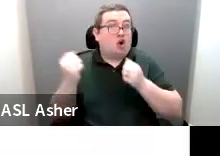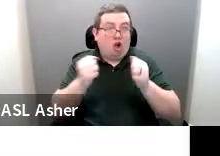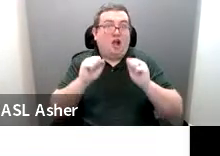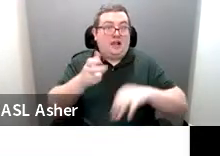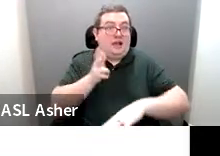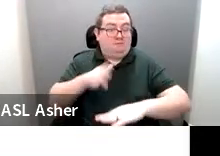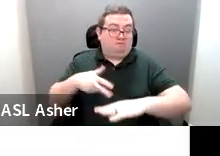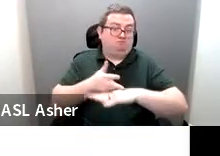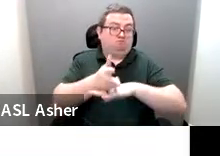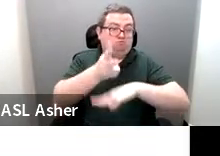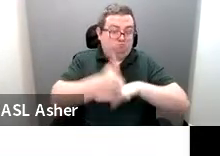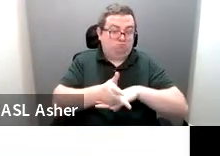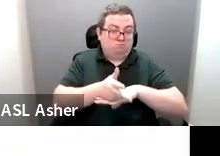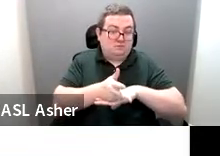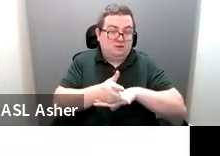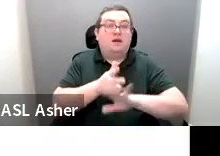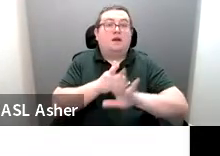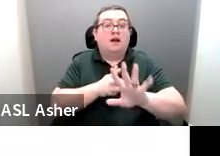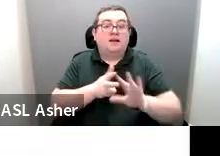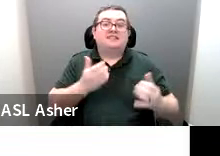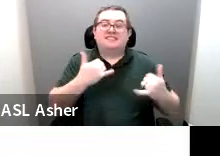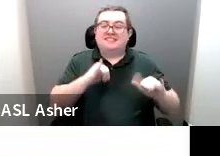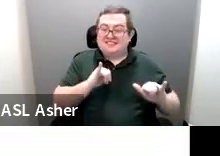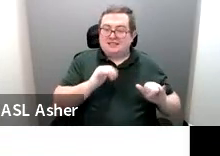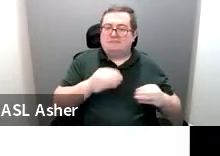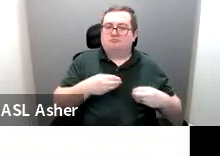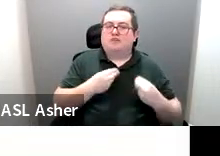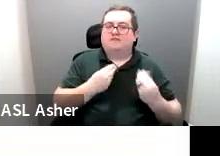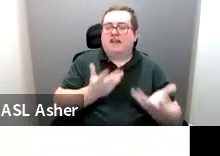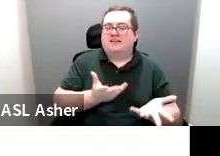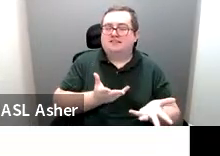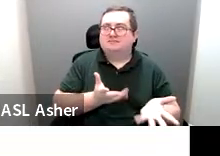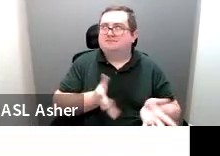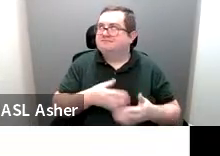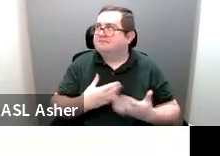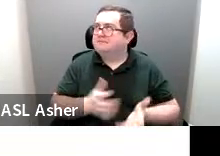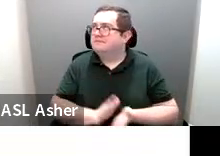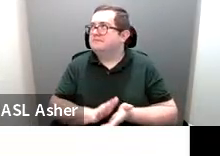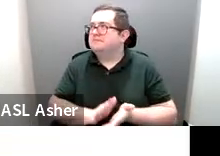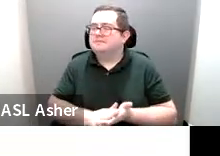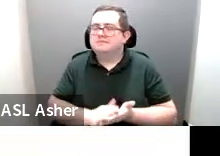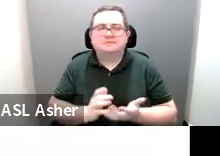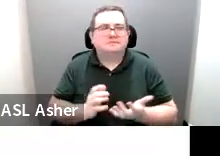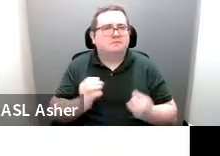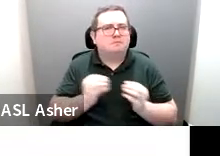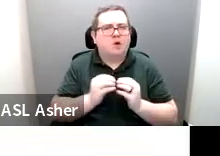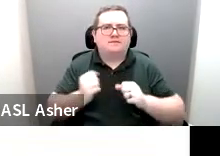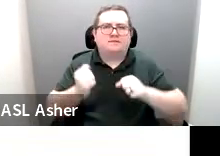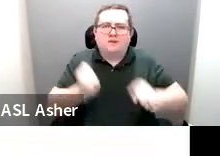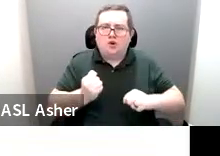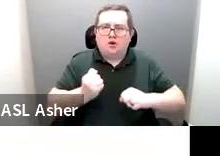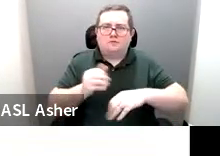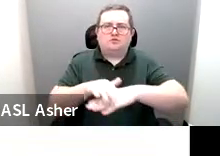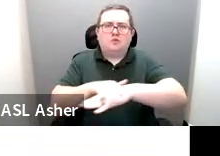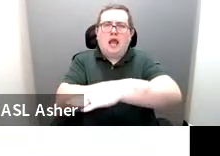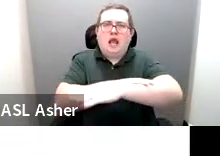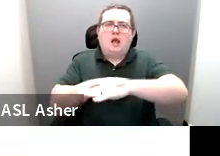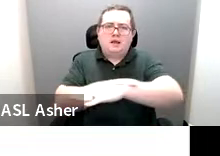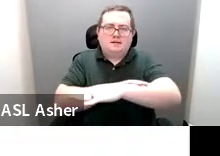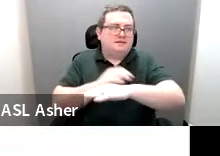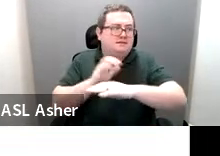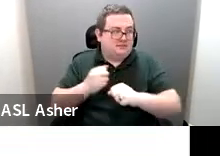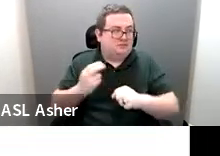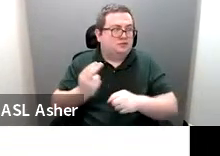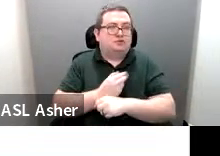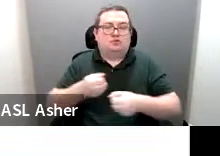park on that. And it still provides this firm ground surface to be able to use